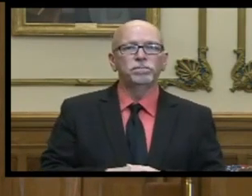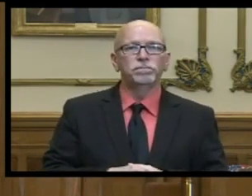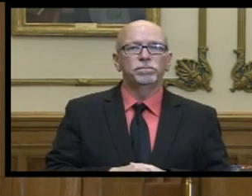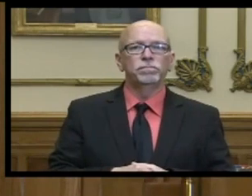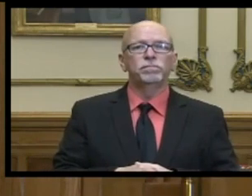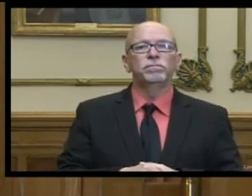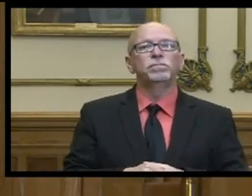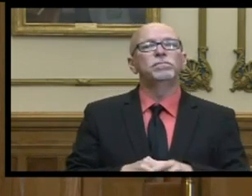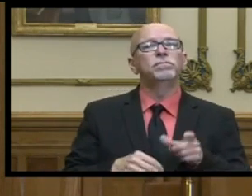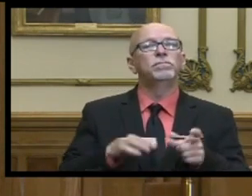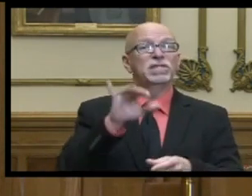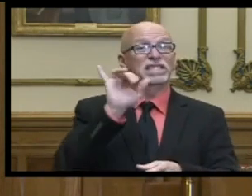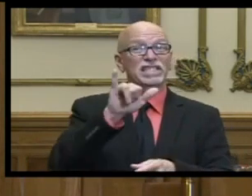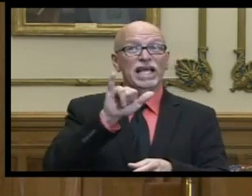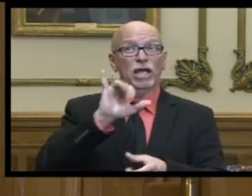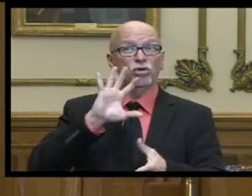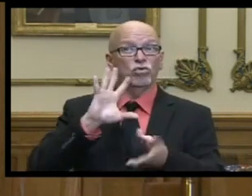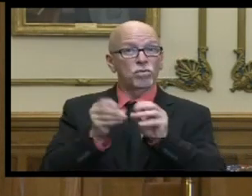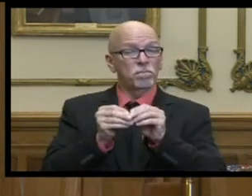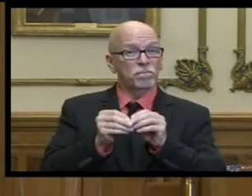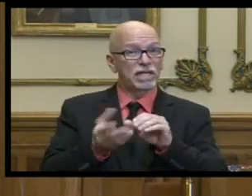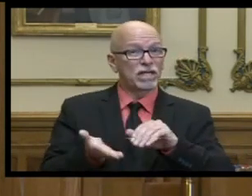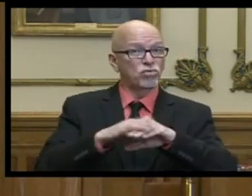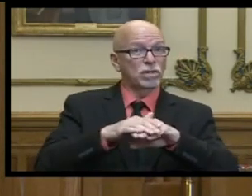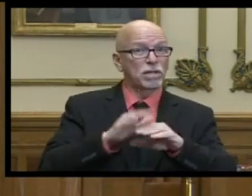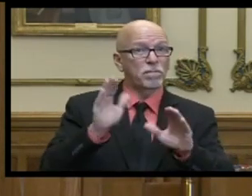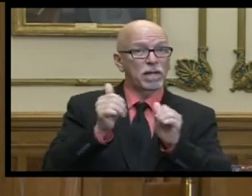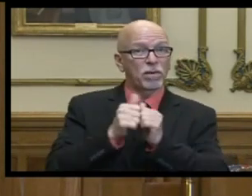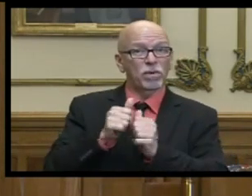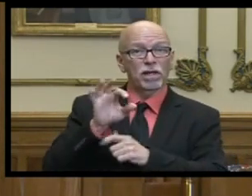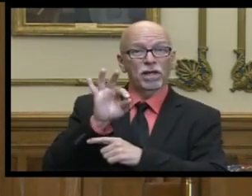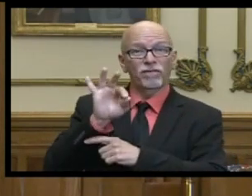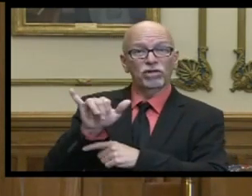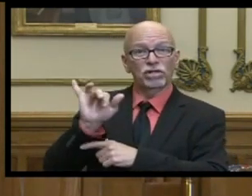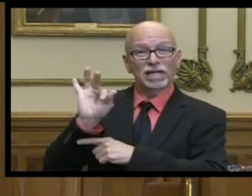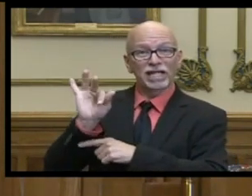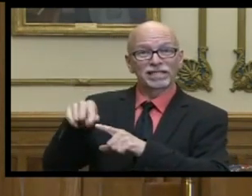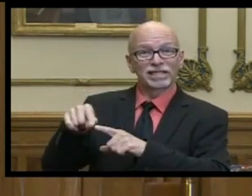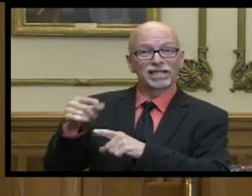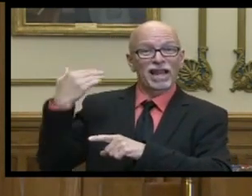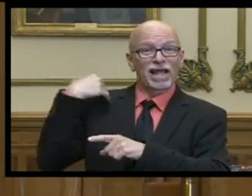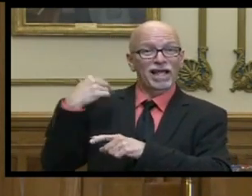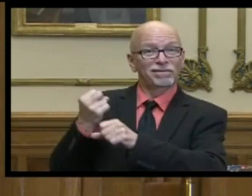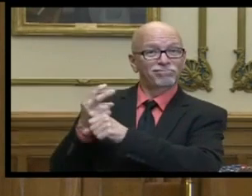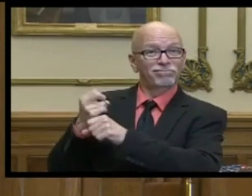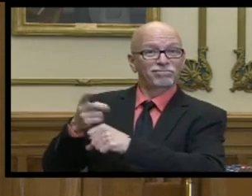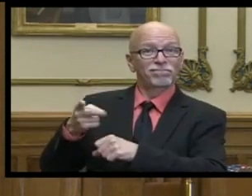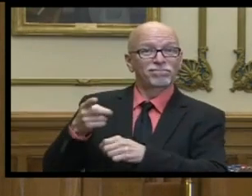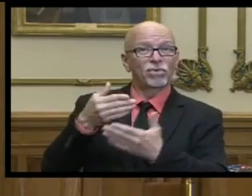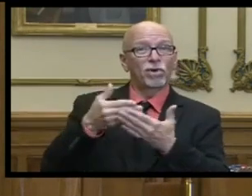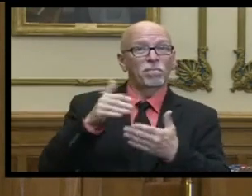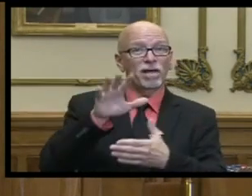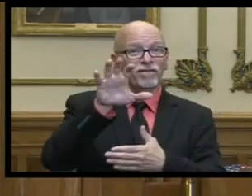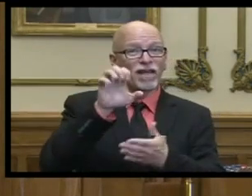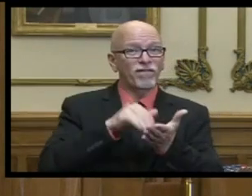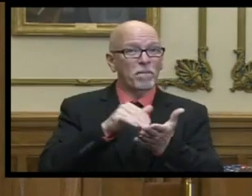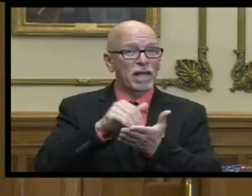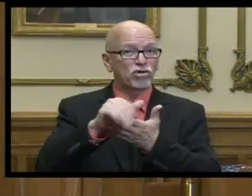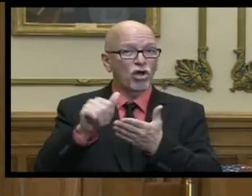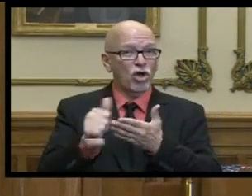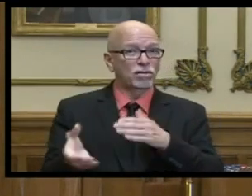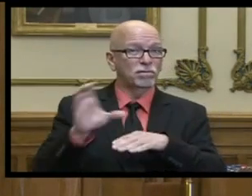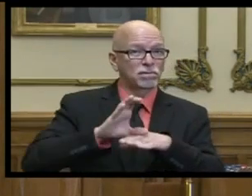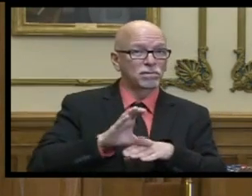that is a cumulative increase from fiscal year 19 the last biennium of almost 500 million dollars